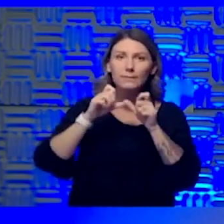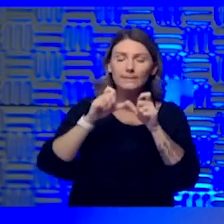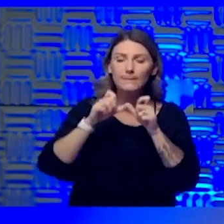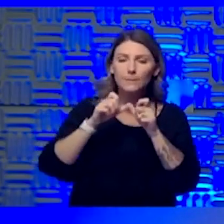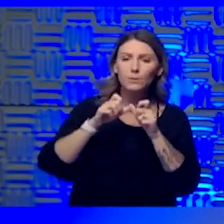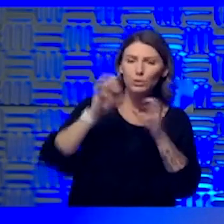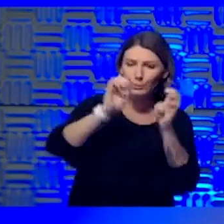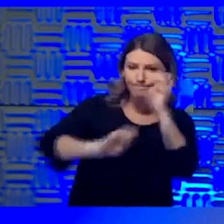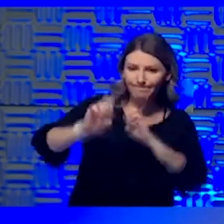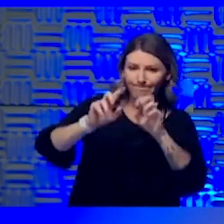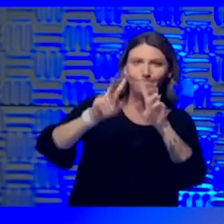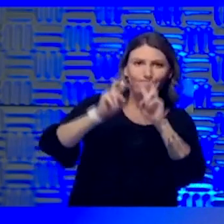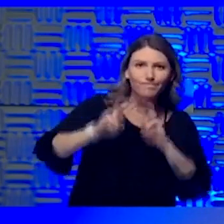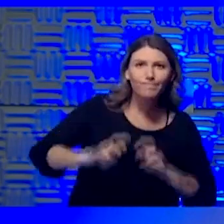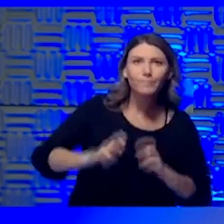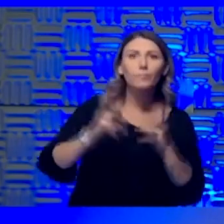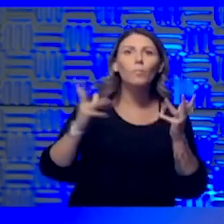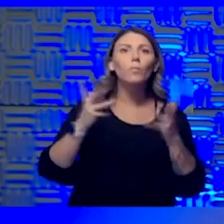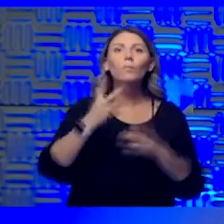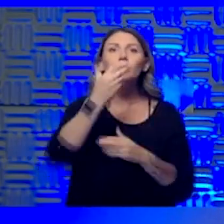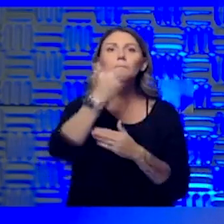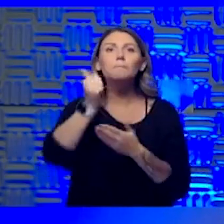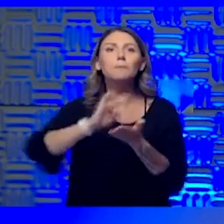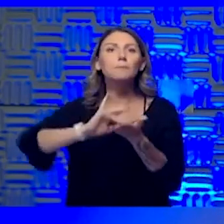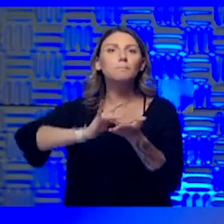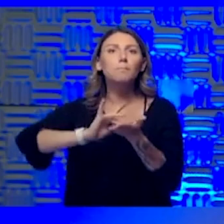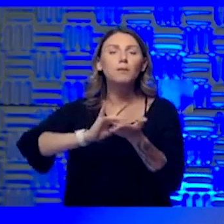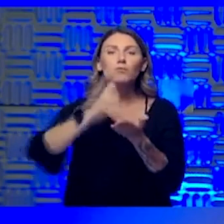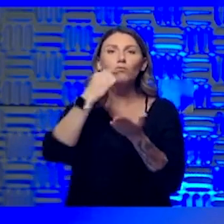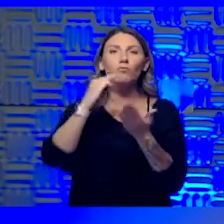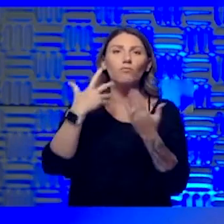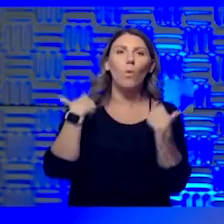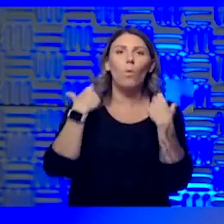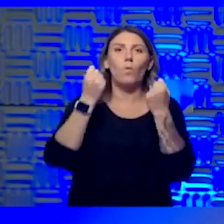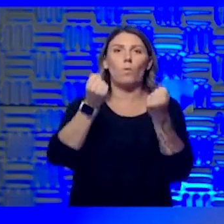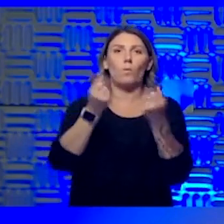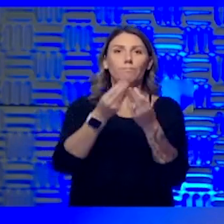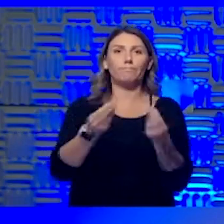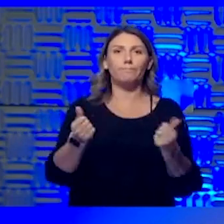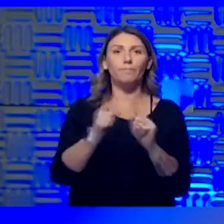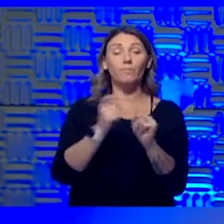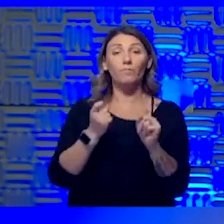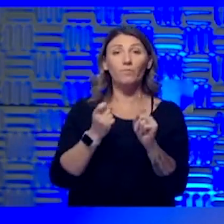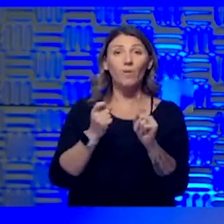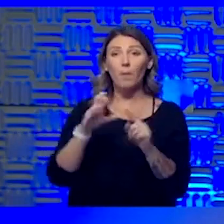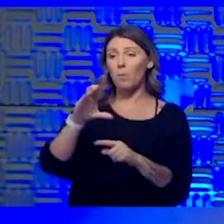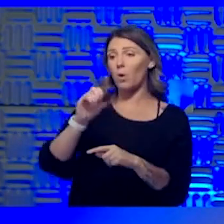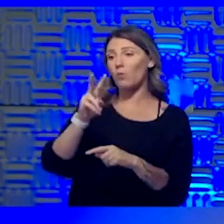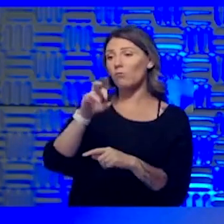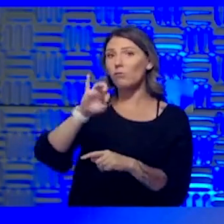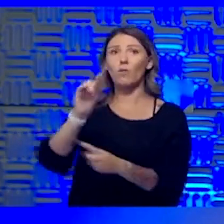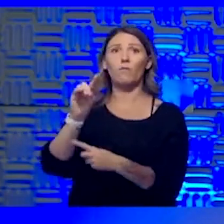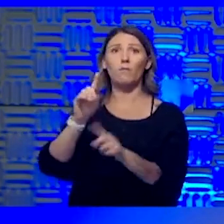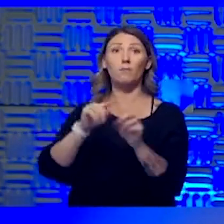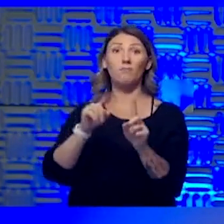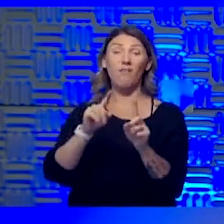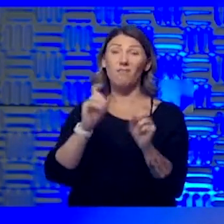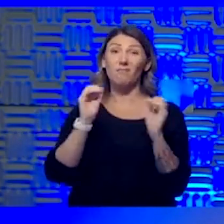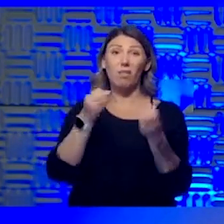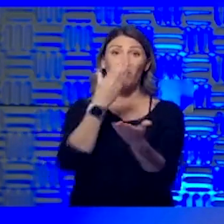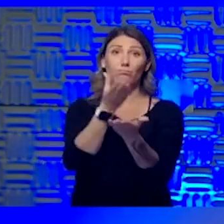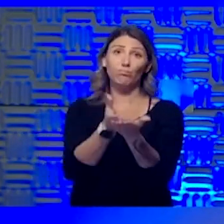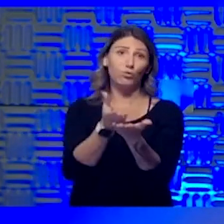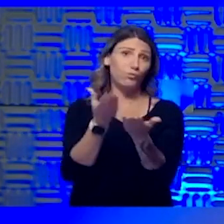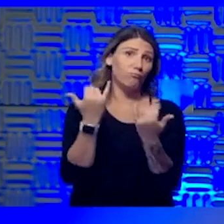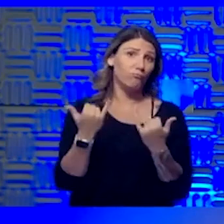What are the best drugs to use to try and, uh, get recovery from COVID? But really there's nothing proven at this point. There